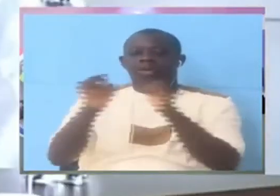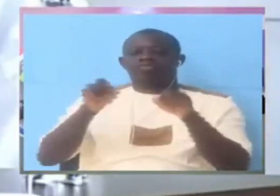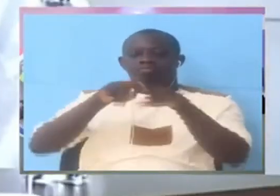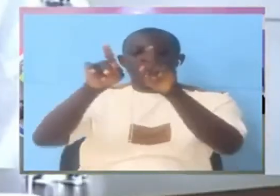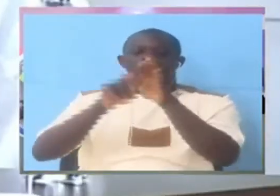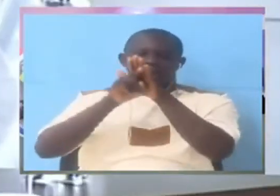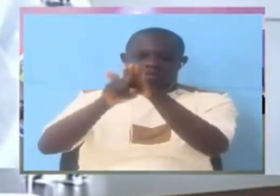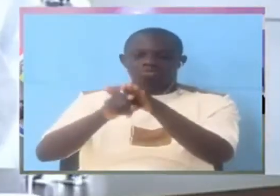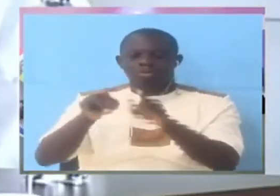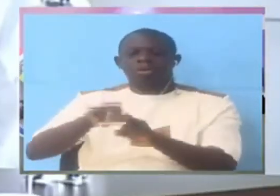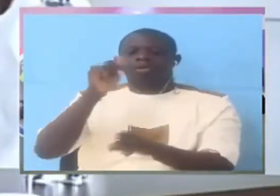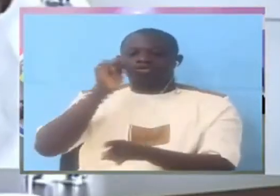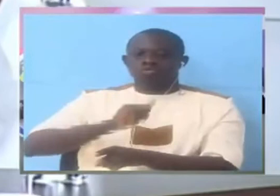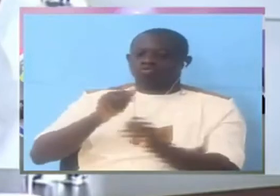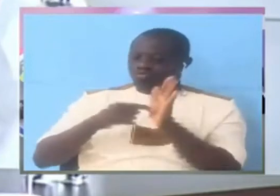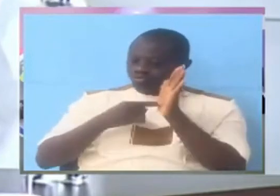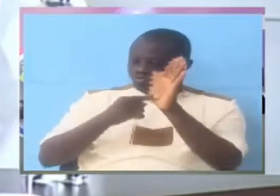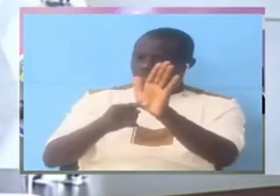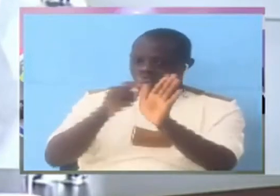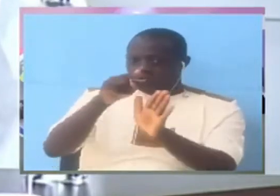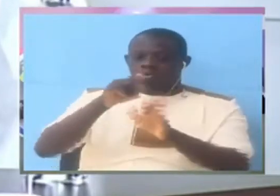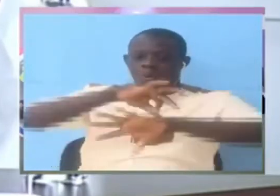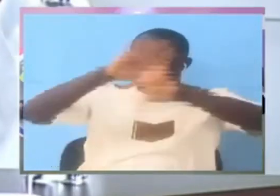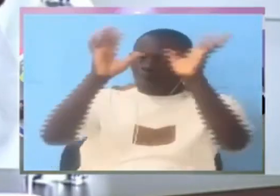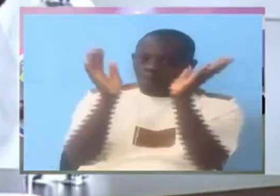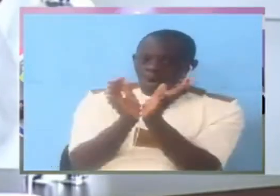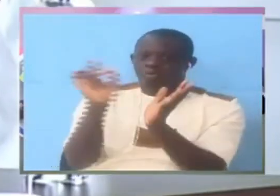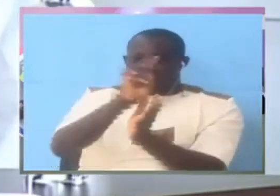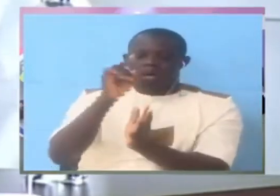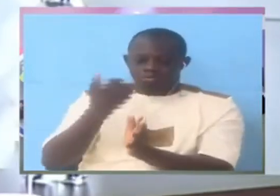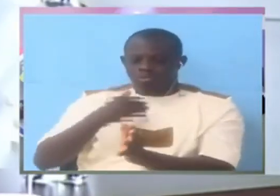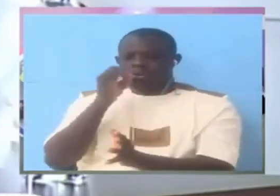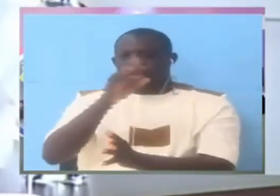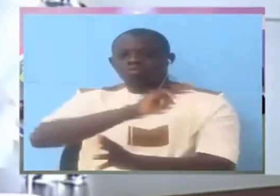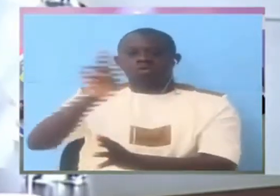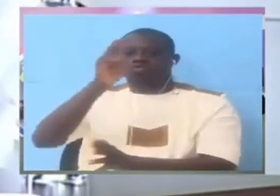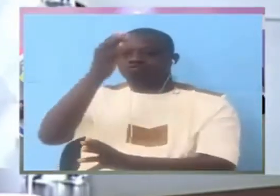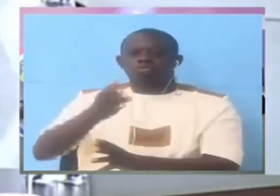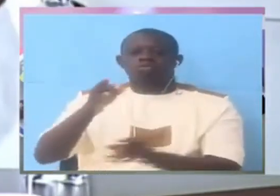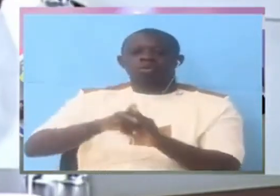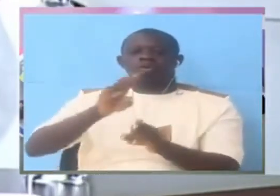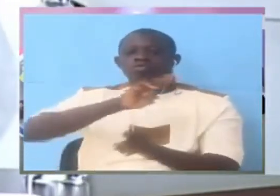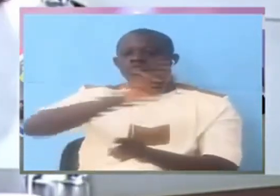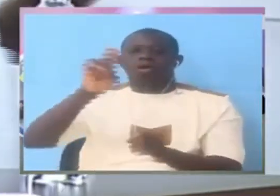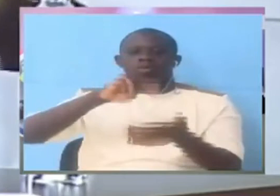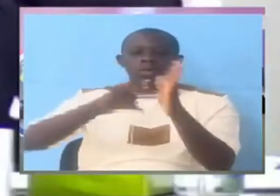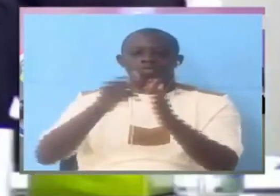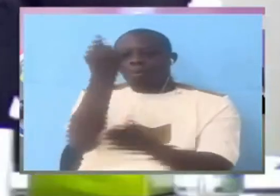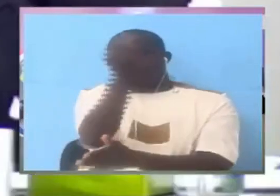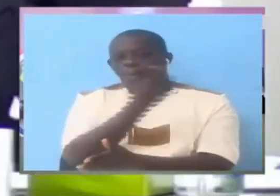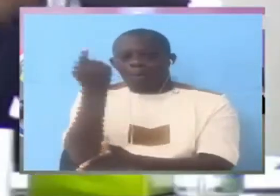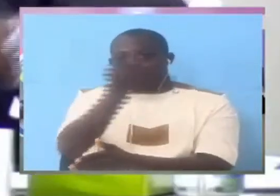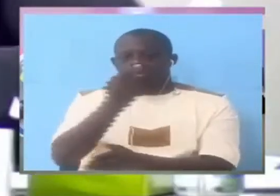to show you that all what he's saying is not true. Does it necessarily mean it's only SF who is at the TRC? No.